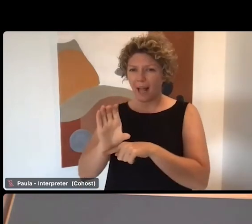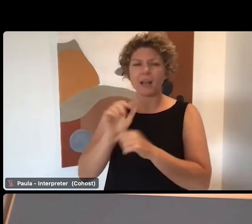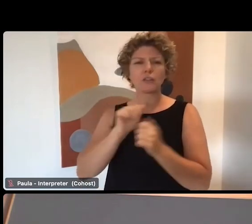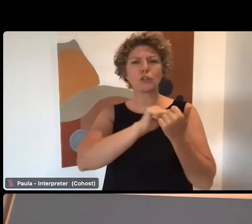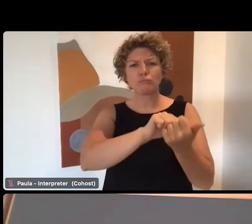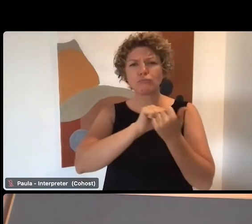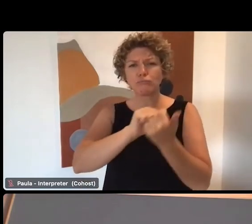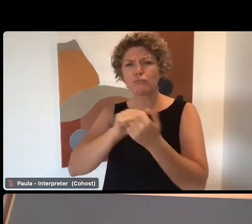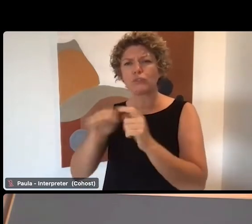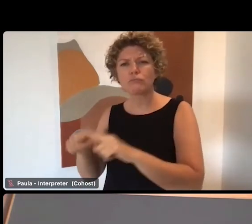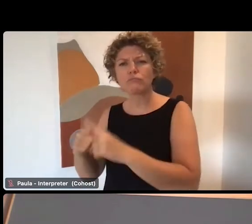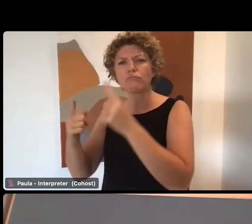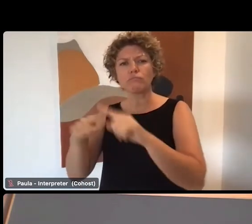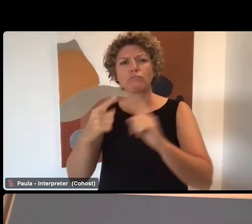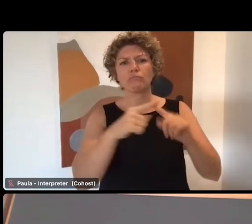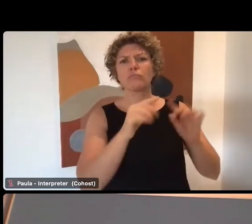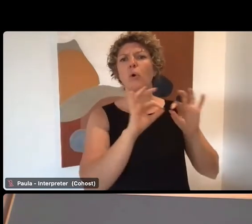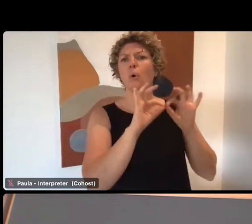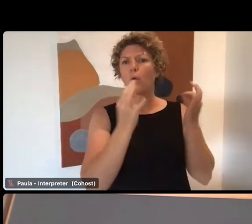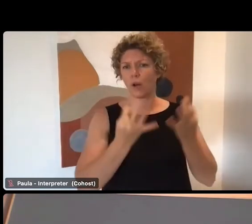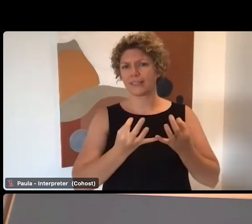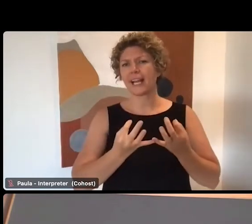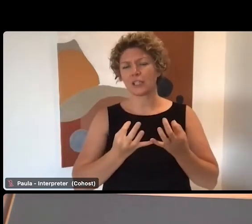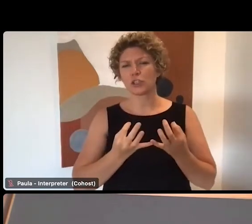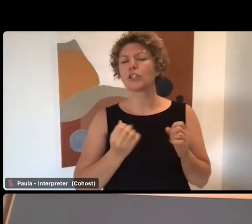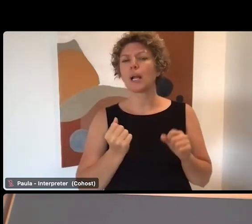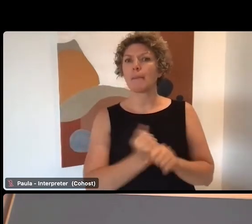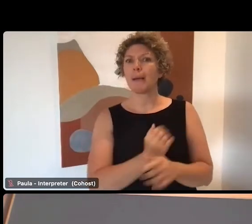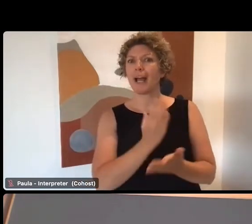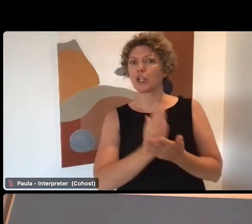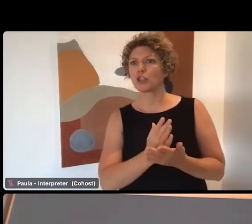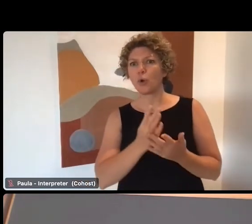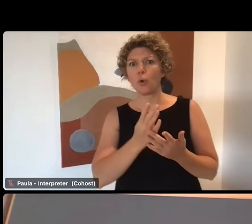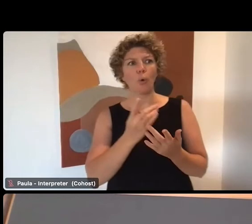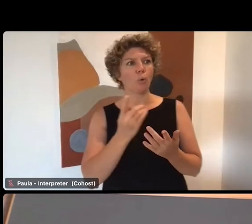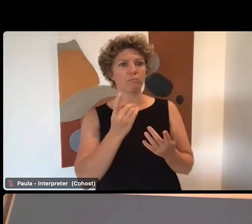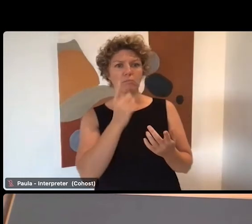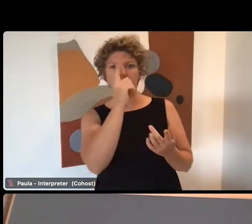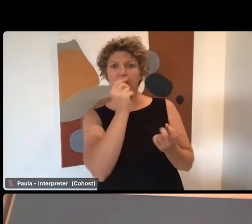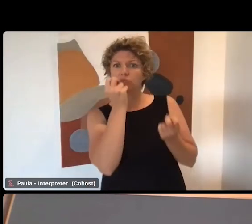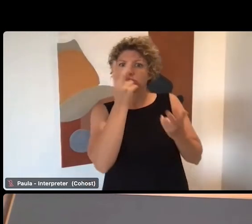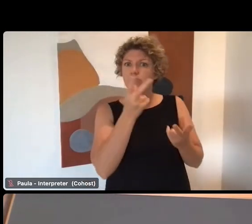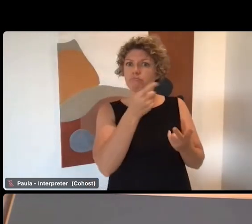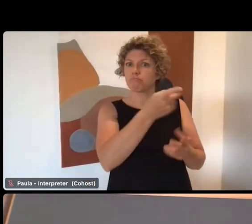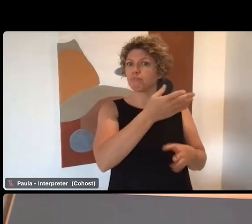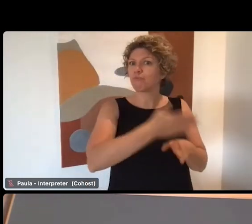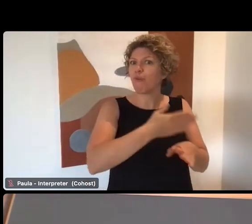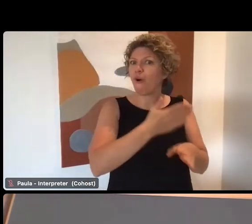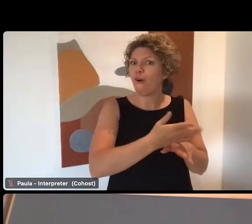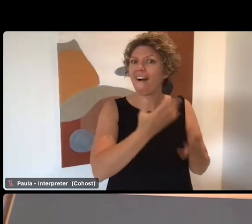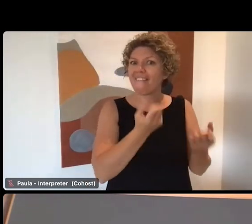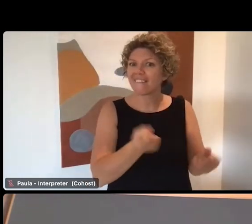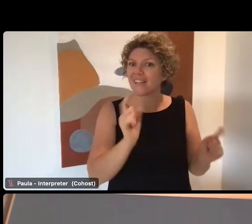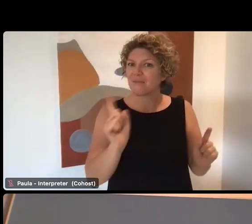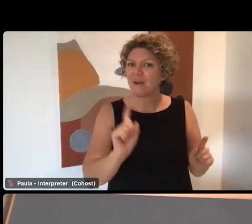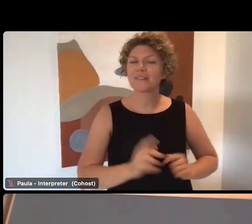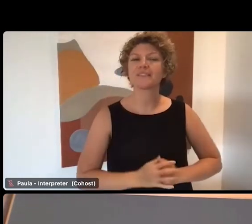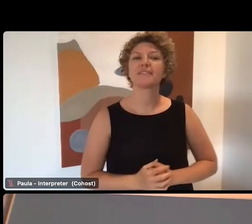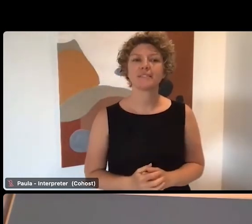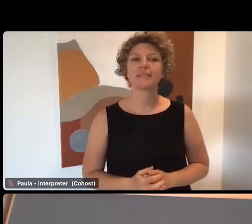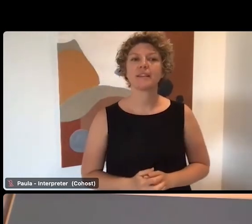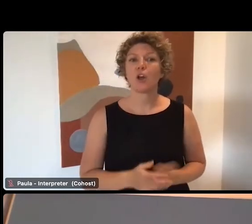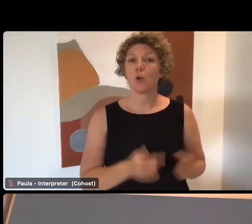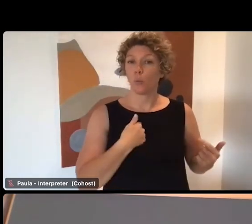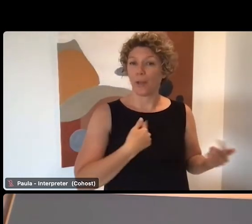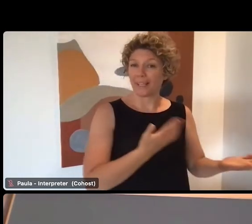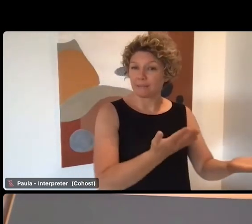industries to profile their careers and their jobs currently in demand. And these are promoted out to those individuals who